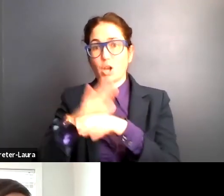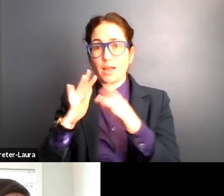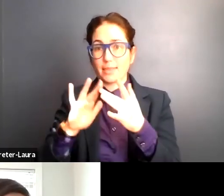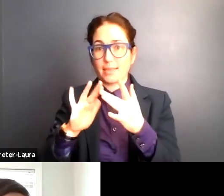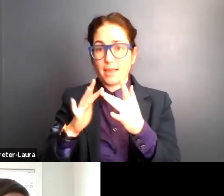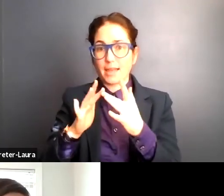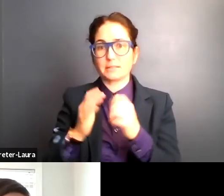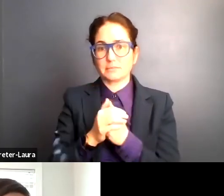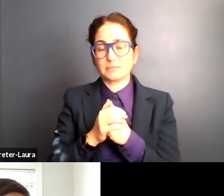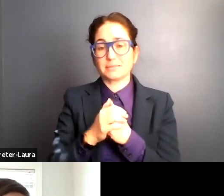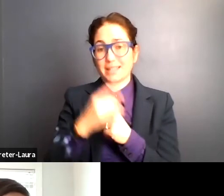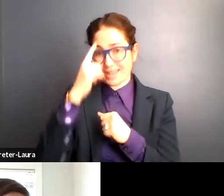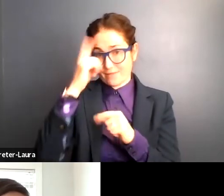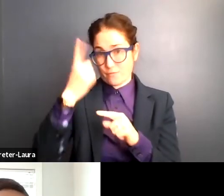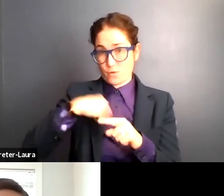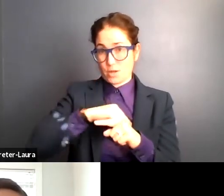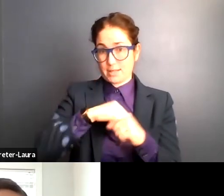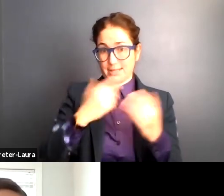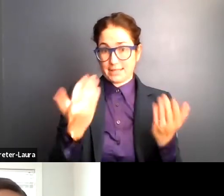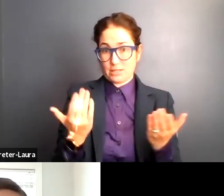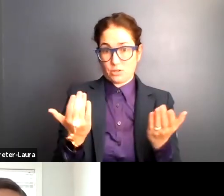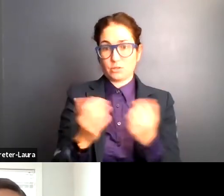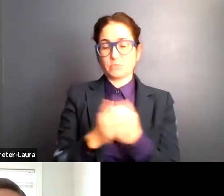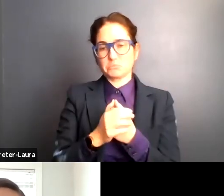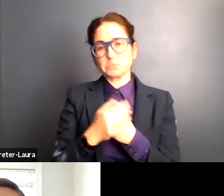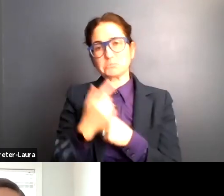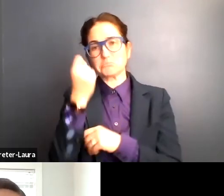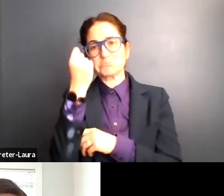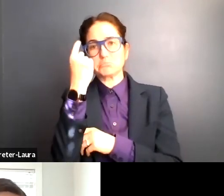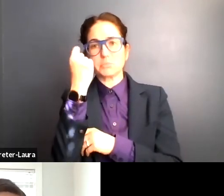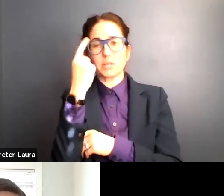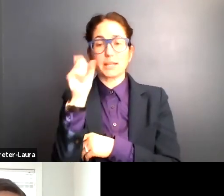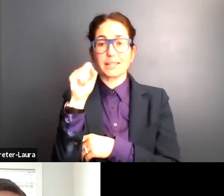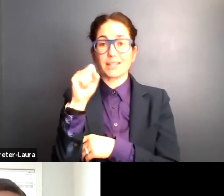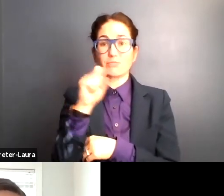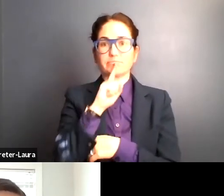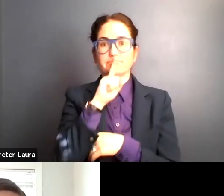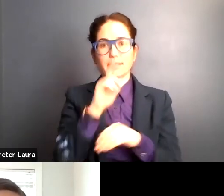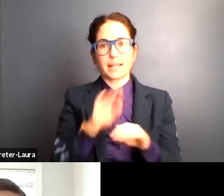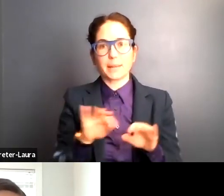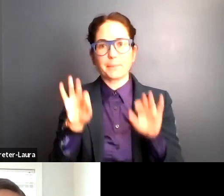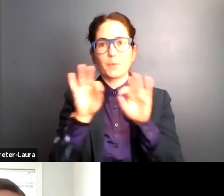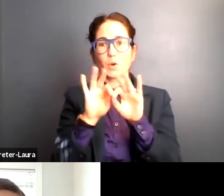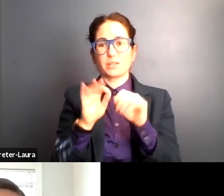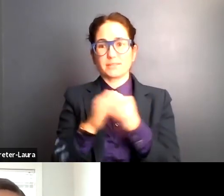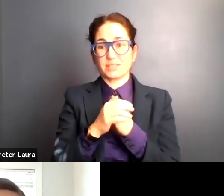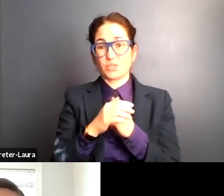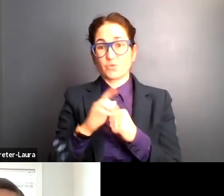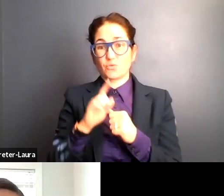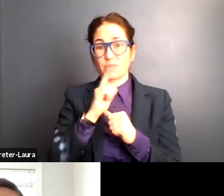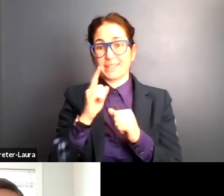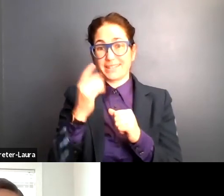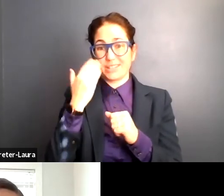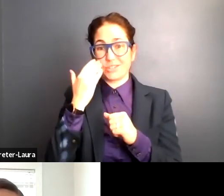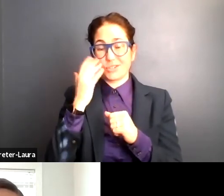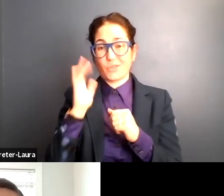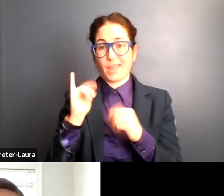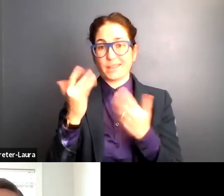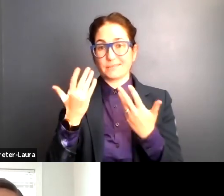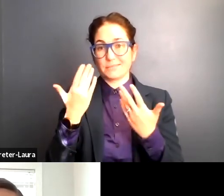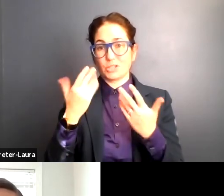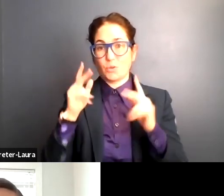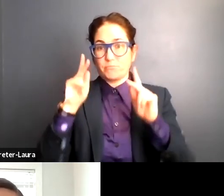for all of us here, we, we have an understanding of how important and literally what the human divide has become